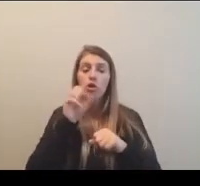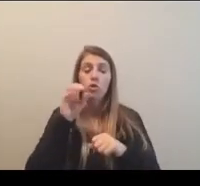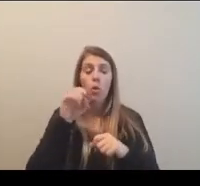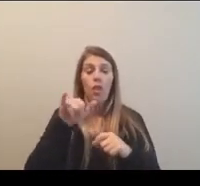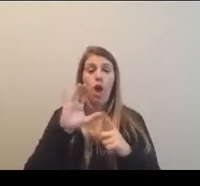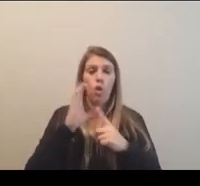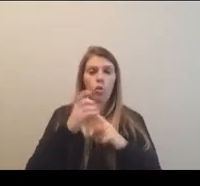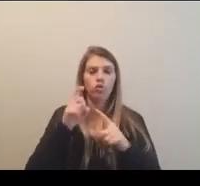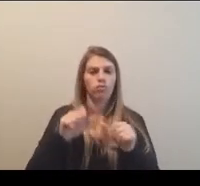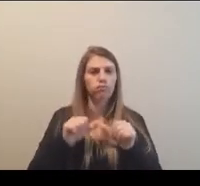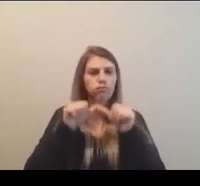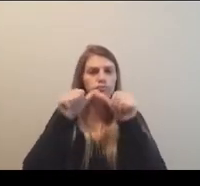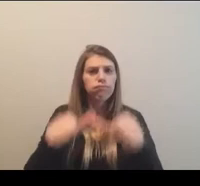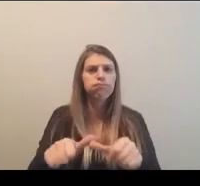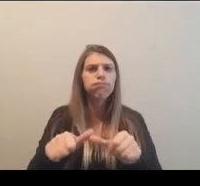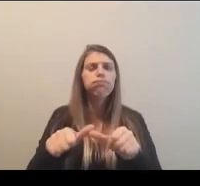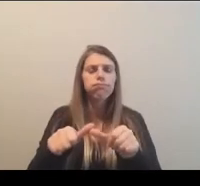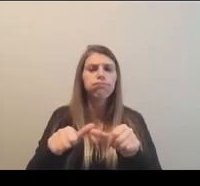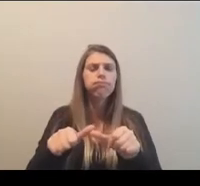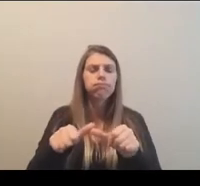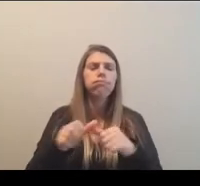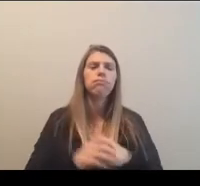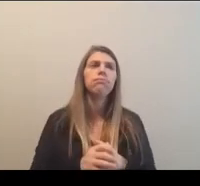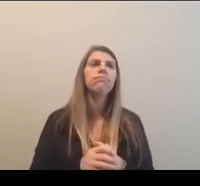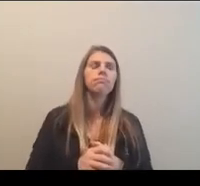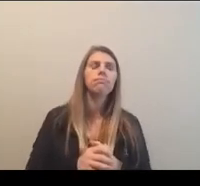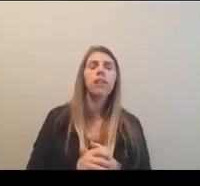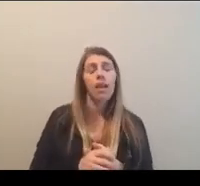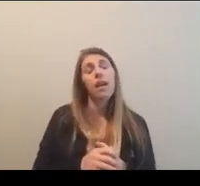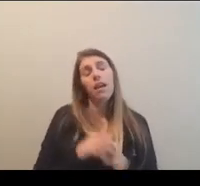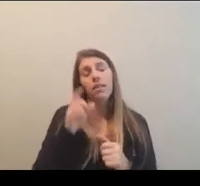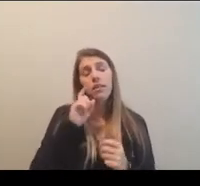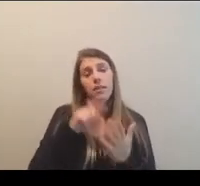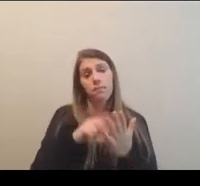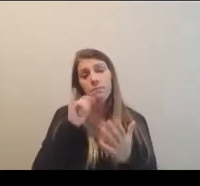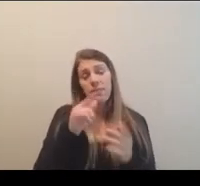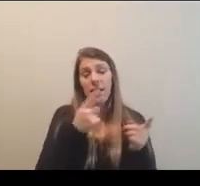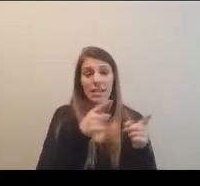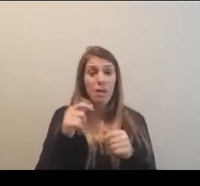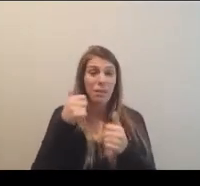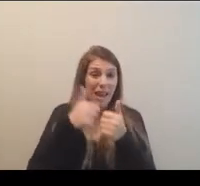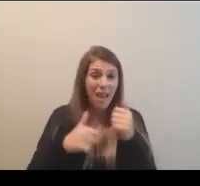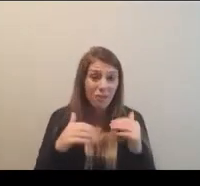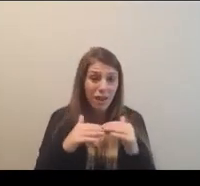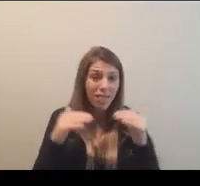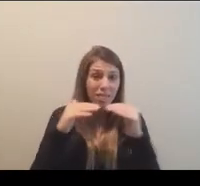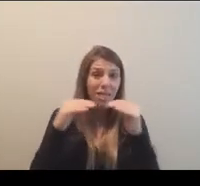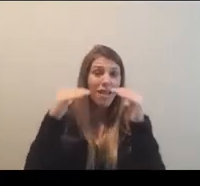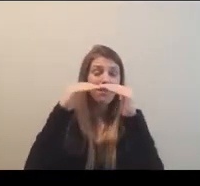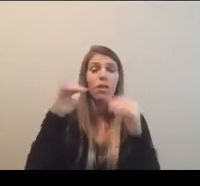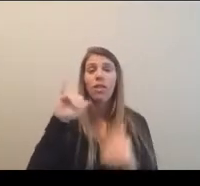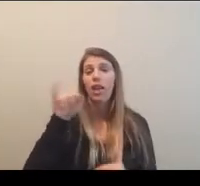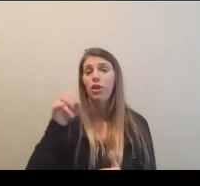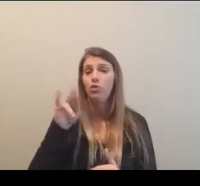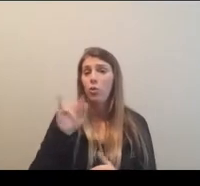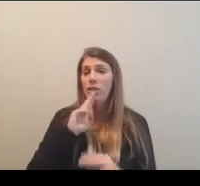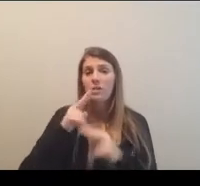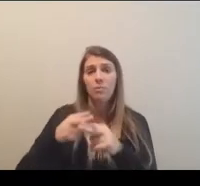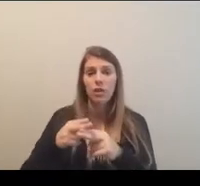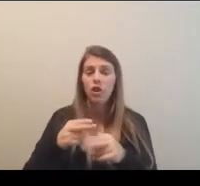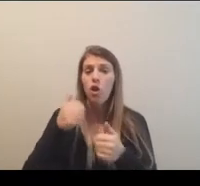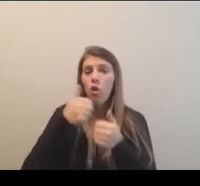be, you know, sustaining long-term. Lynn also know that's happening at every level as Joni has as well at all the